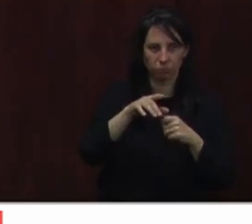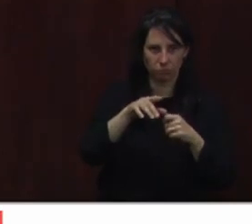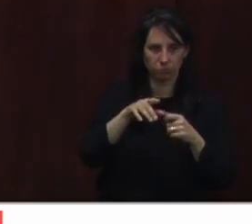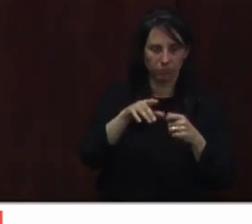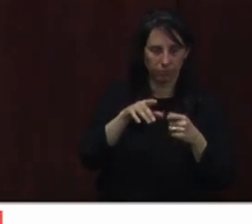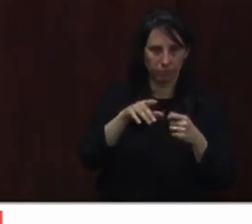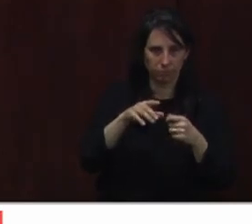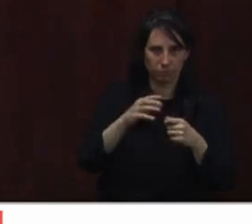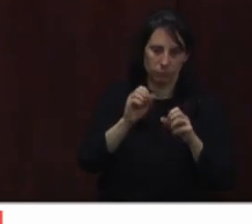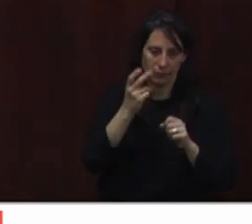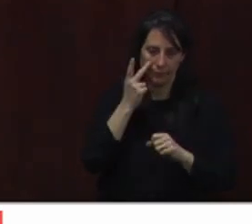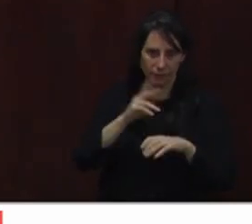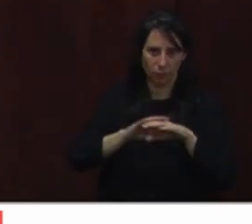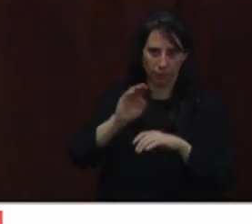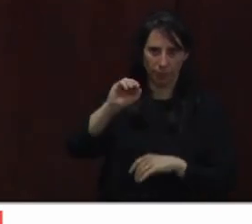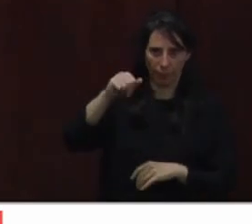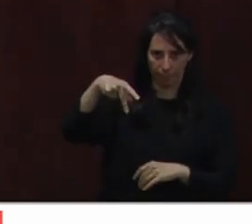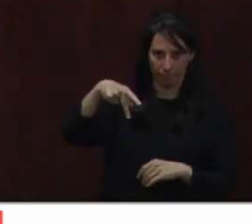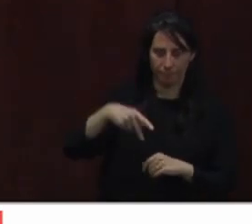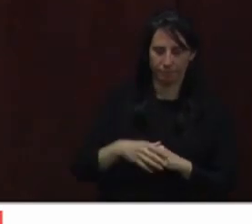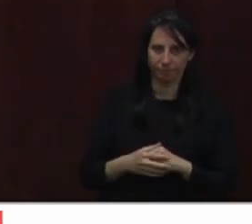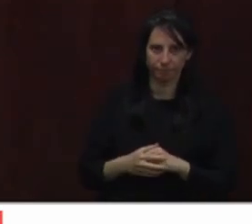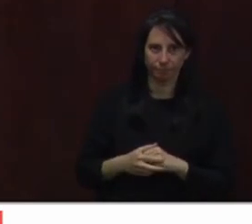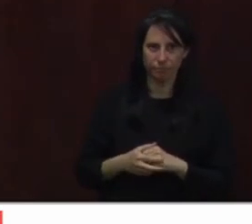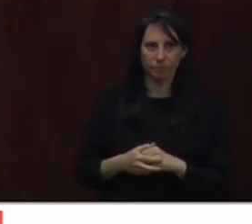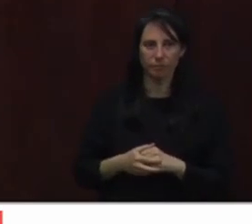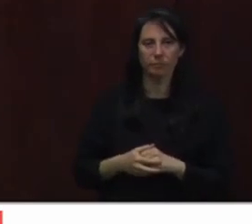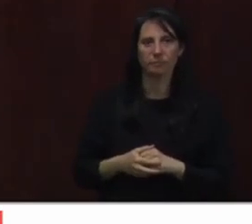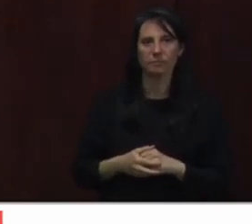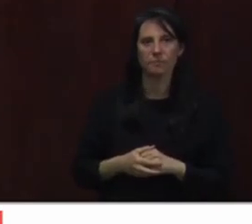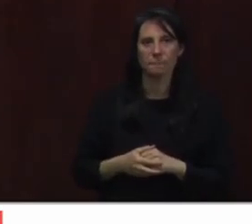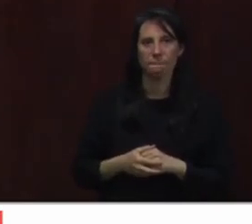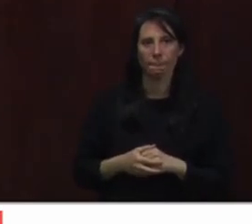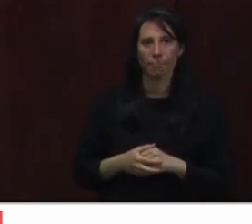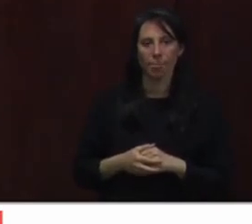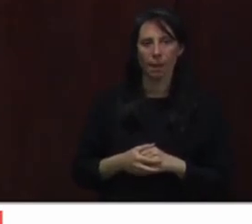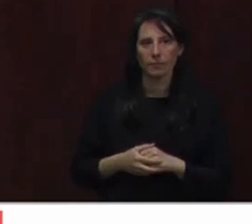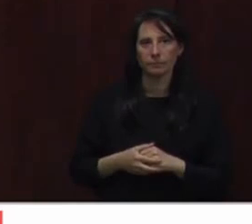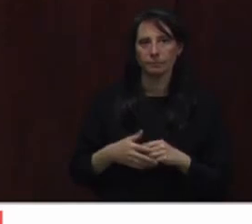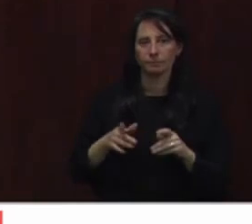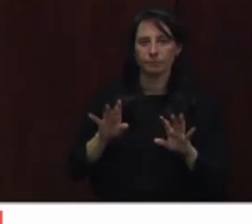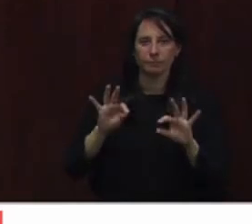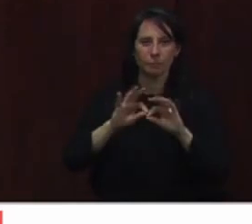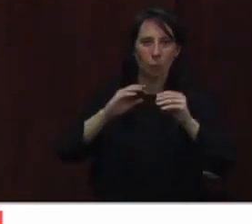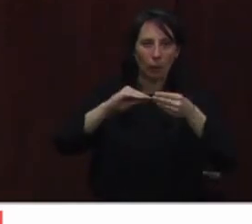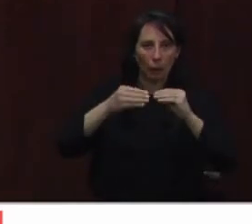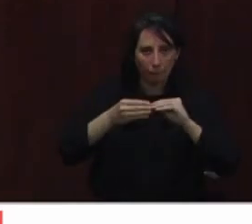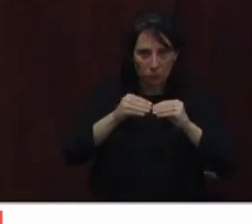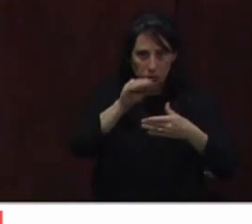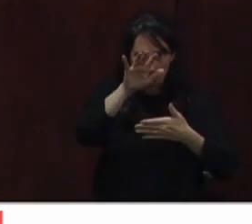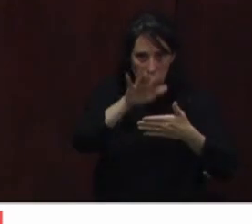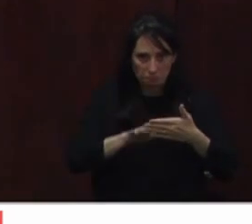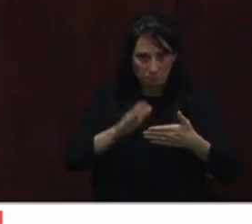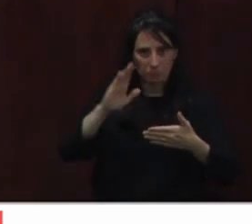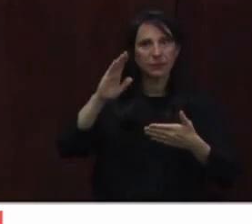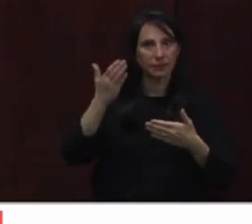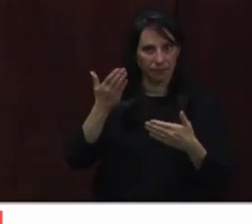And then just to quickly go over, over all the metrics that we follow are showing movement toward a more favorable,